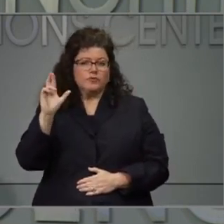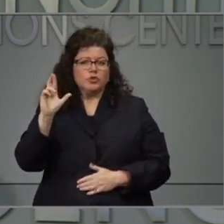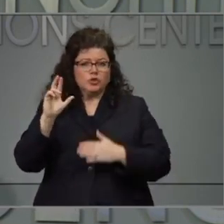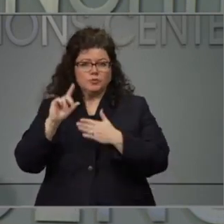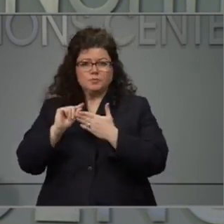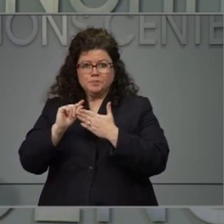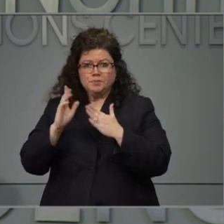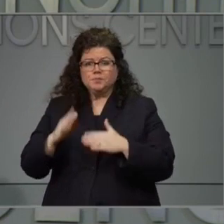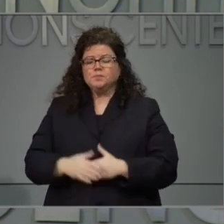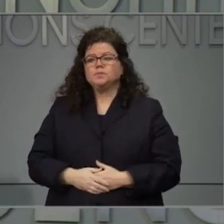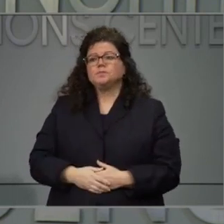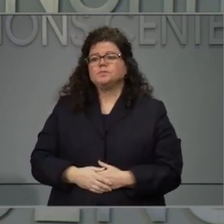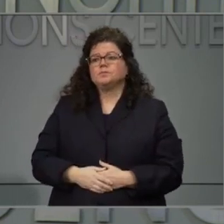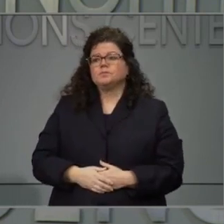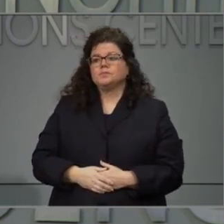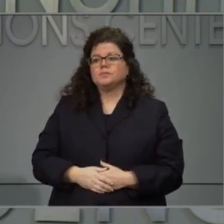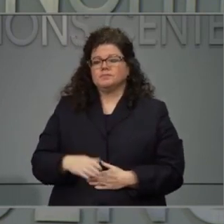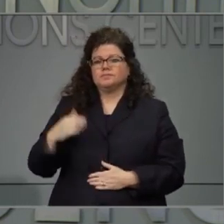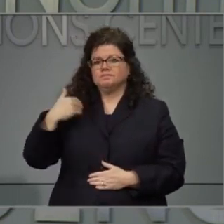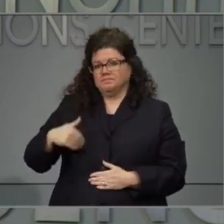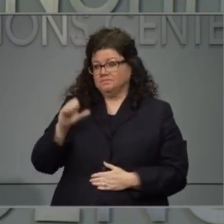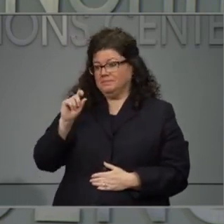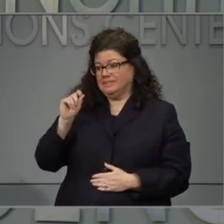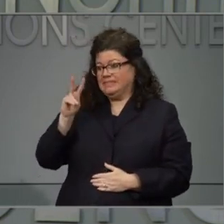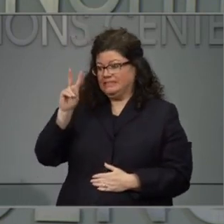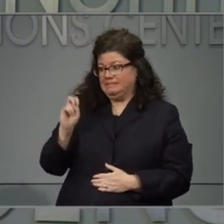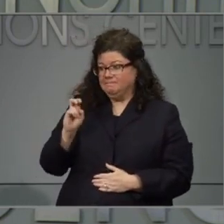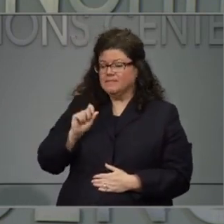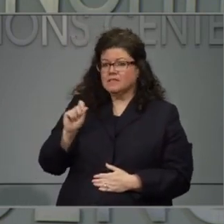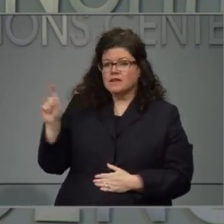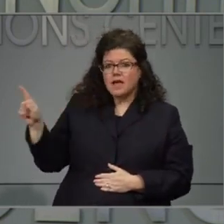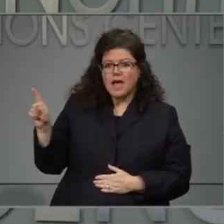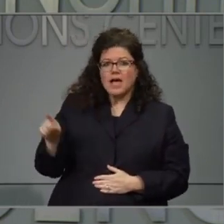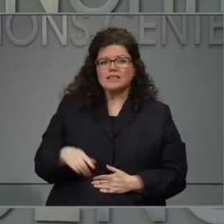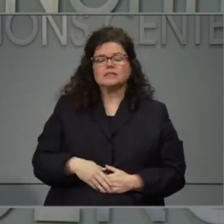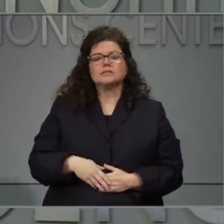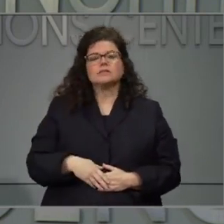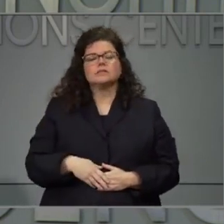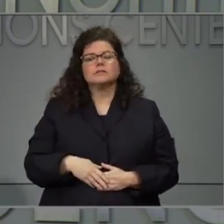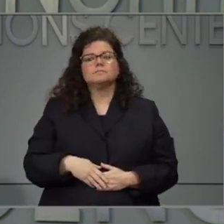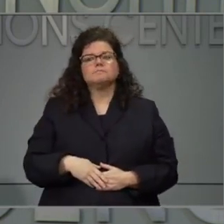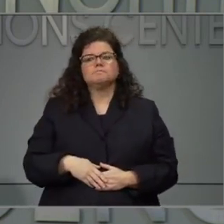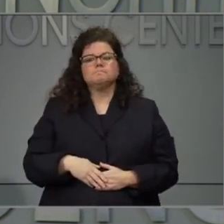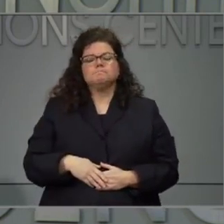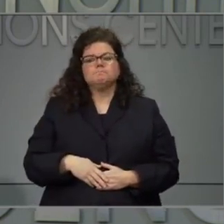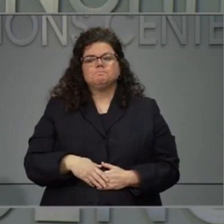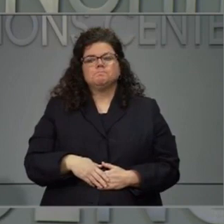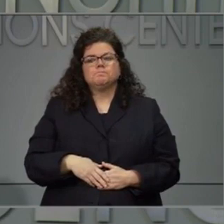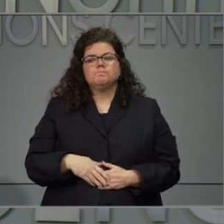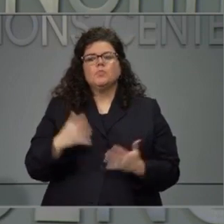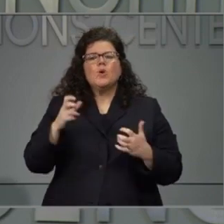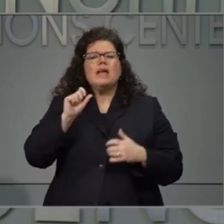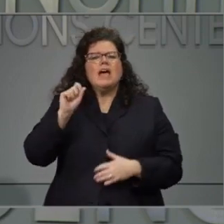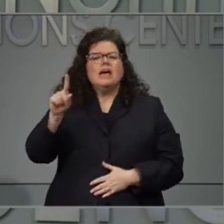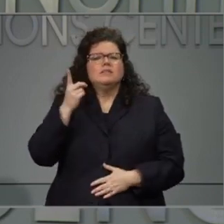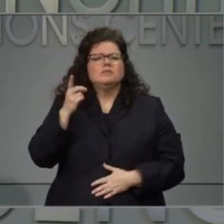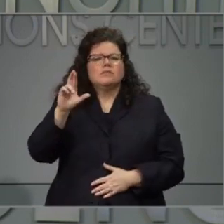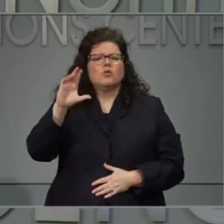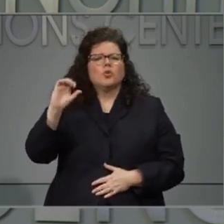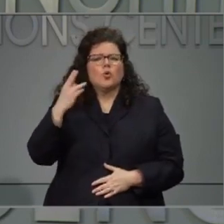Good afternoon, Governor. This is Steve Wiseman from the Raleigh News and Observer. My question actually is for Dr. Cohen.